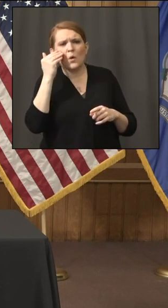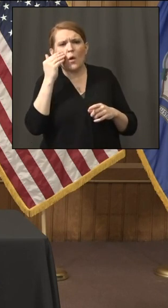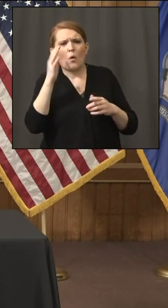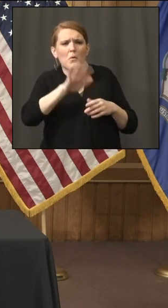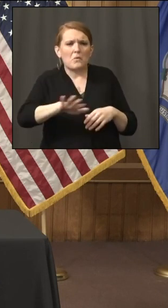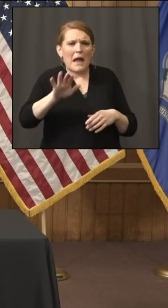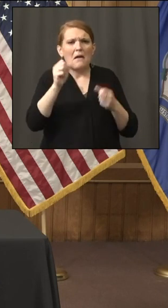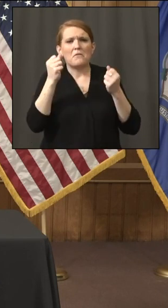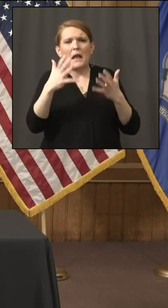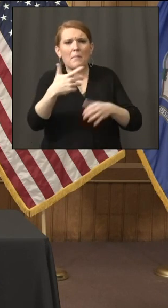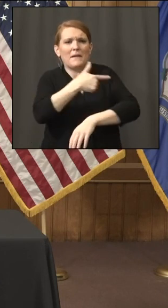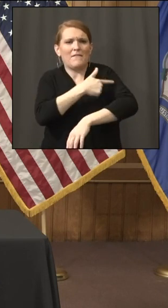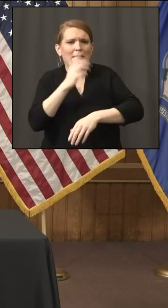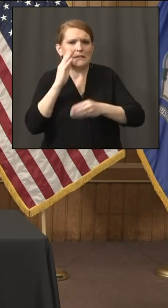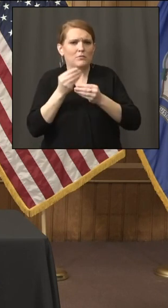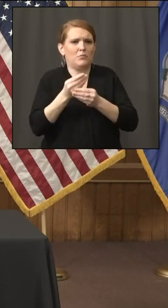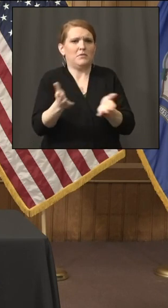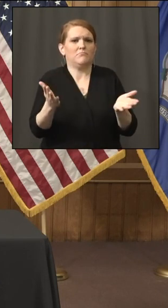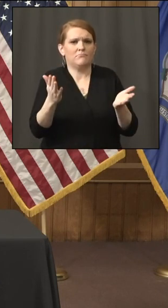week?